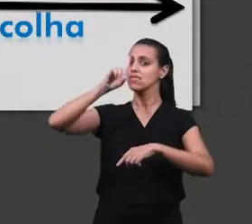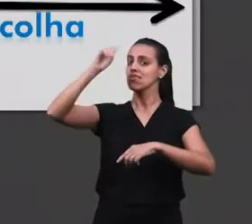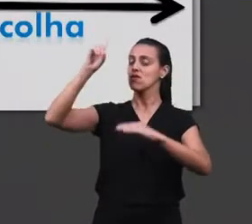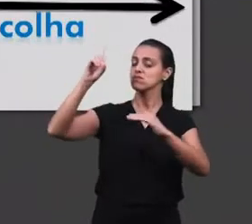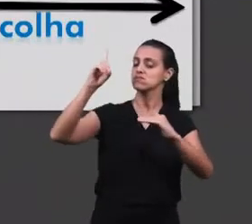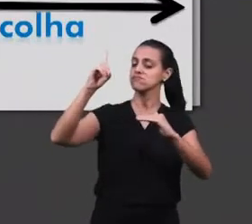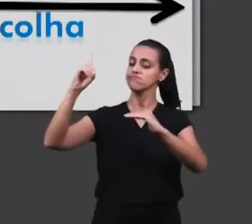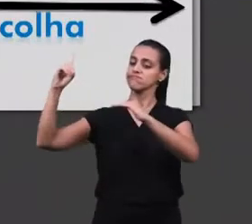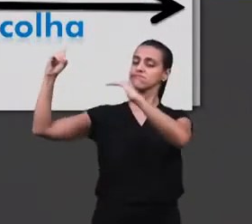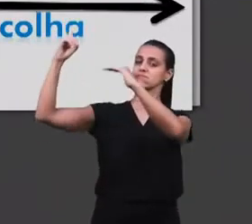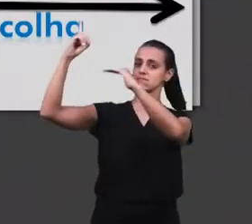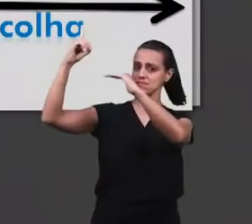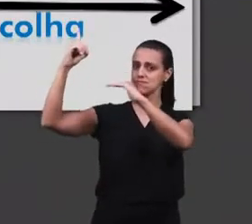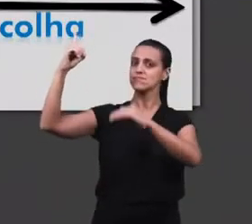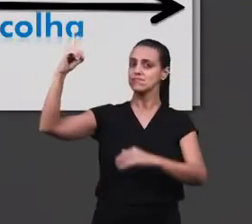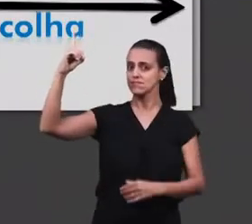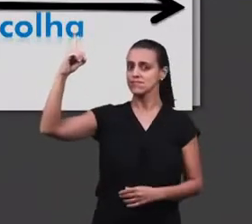God.